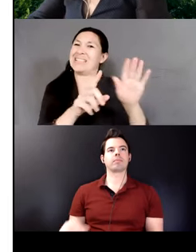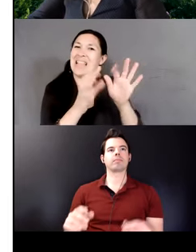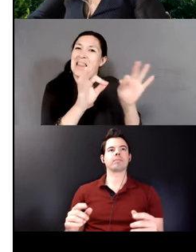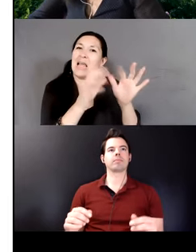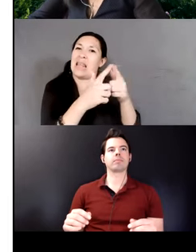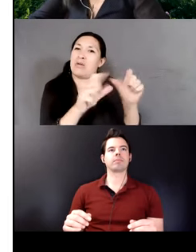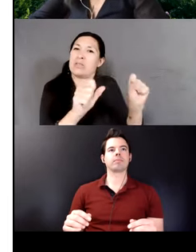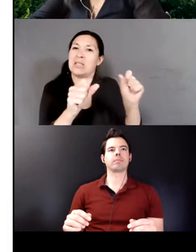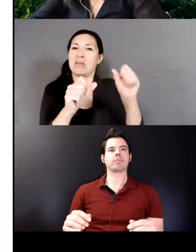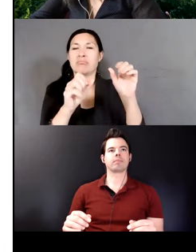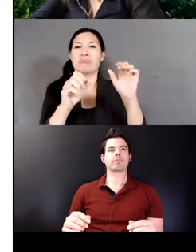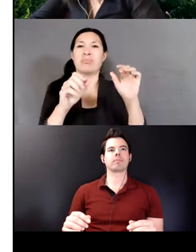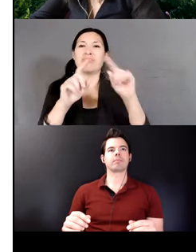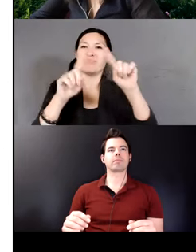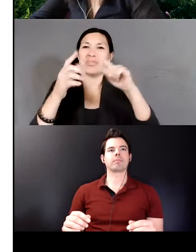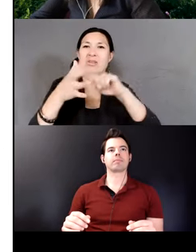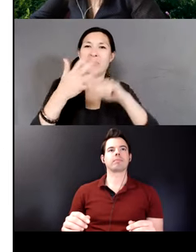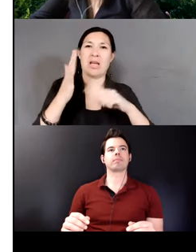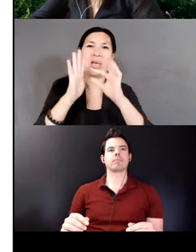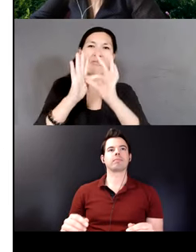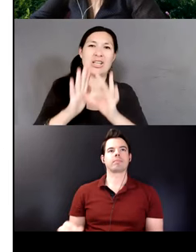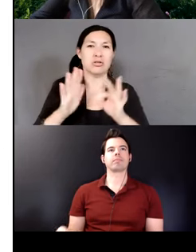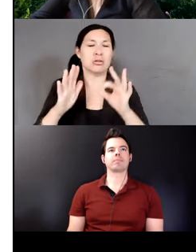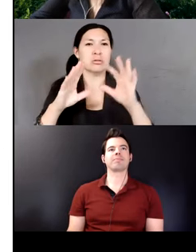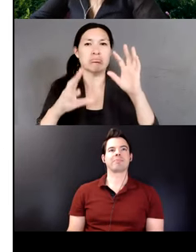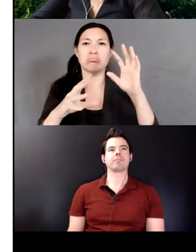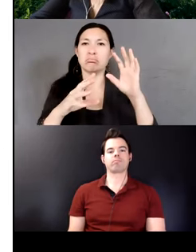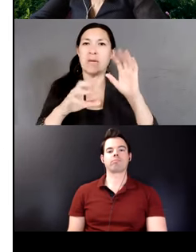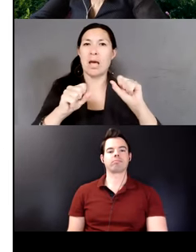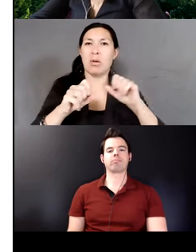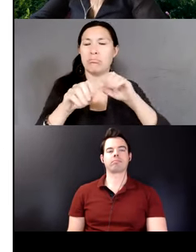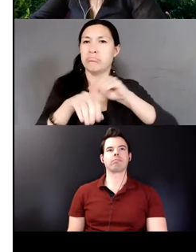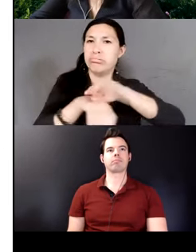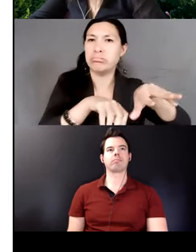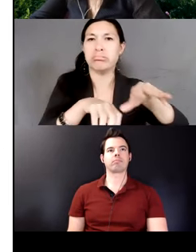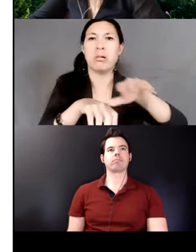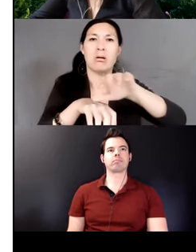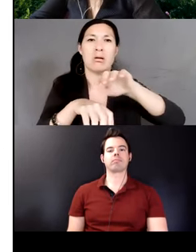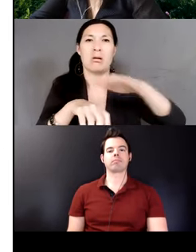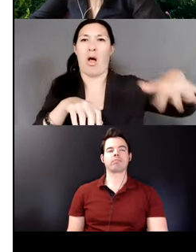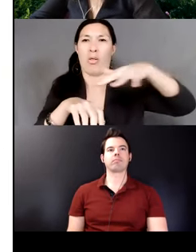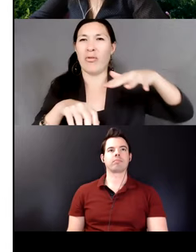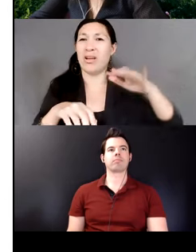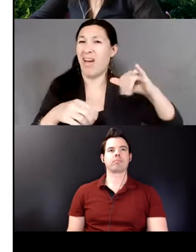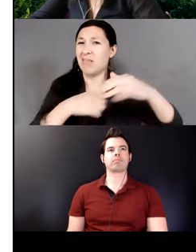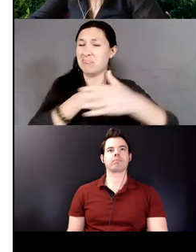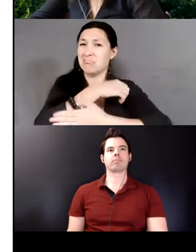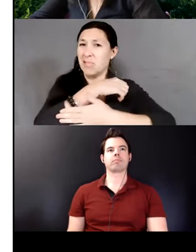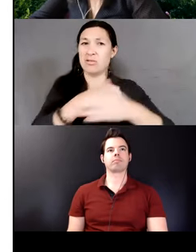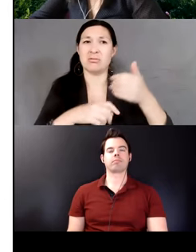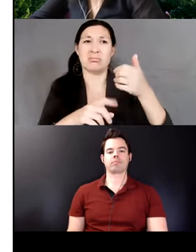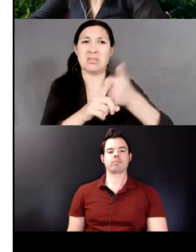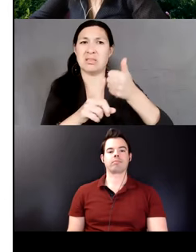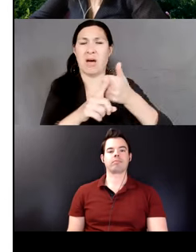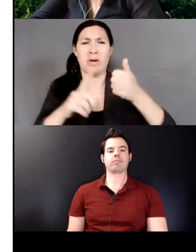my work takes place in Bolivia. Bolivia is a linguistically diverse country. It has more than 30 native